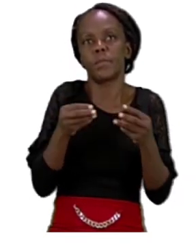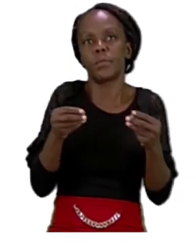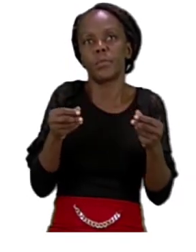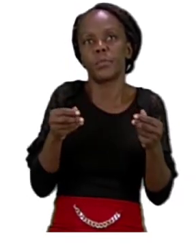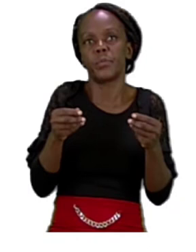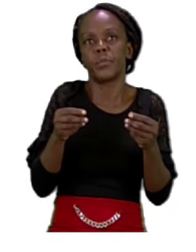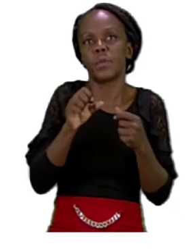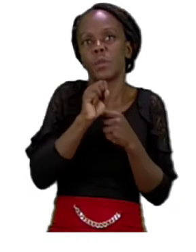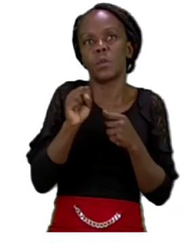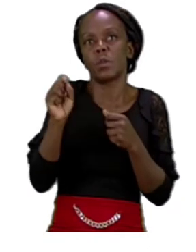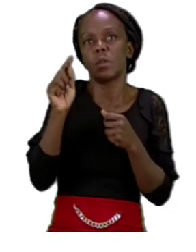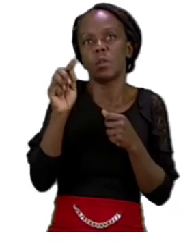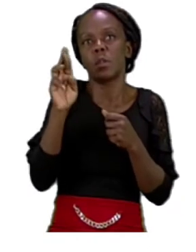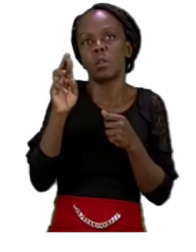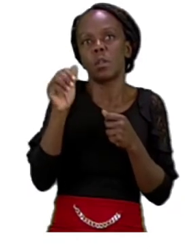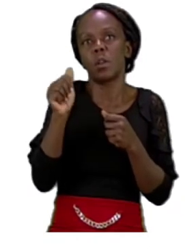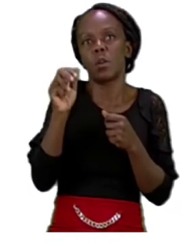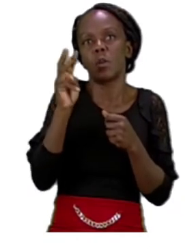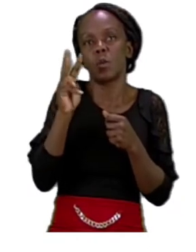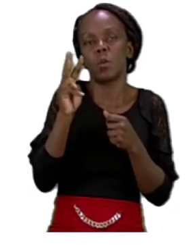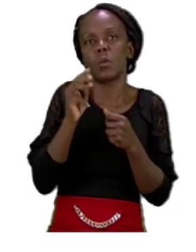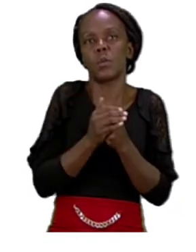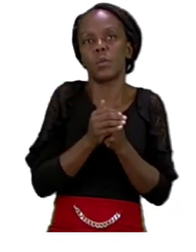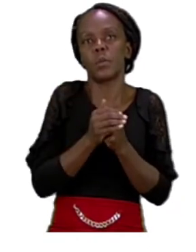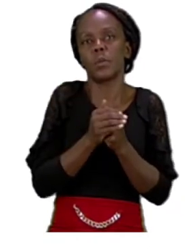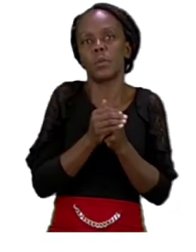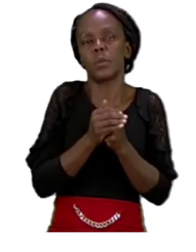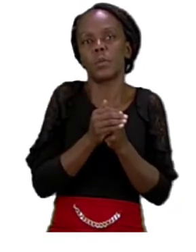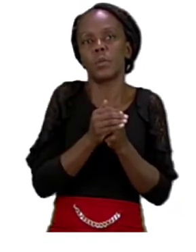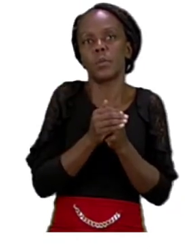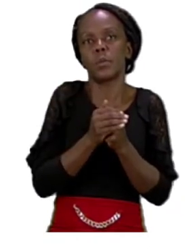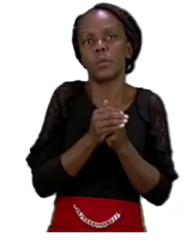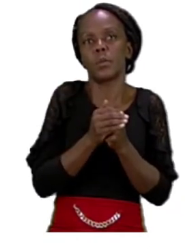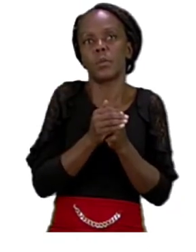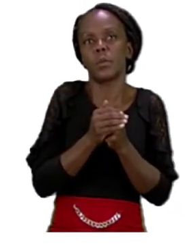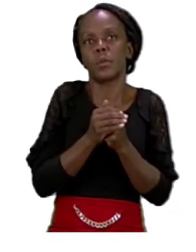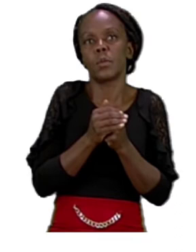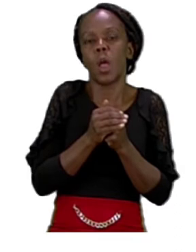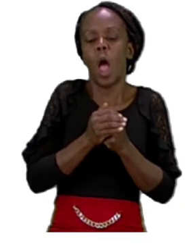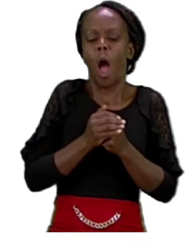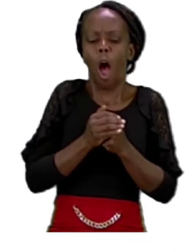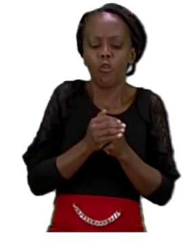straw straw huff